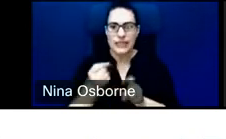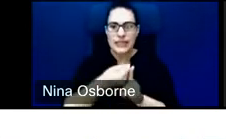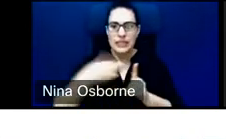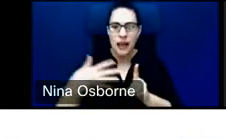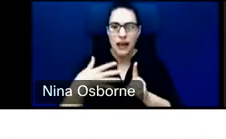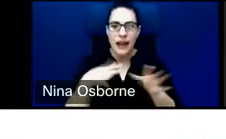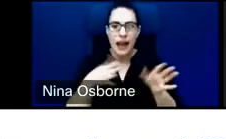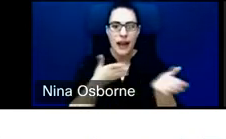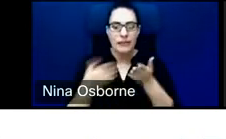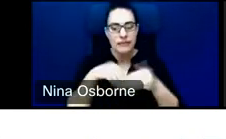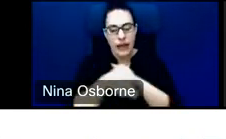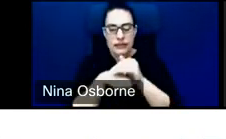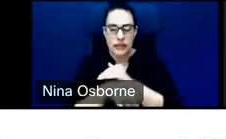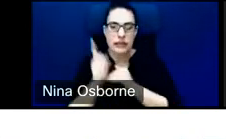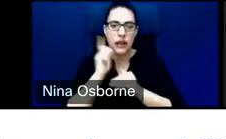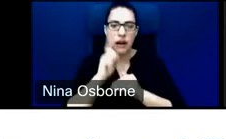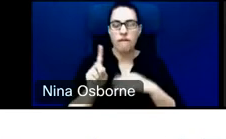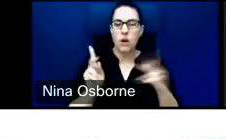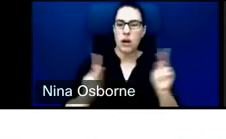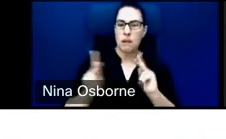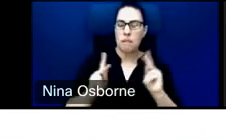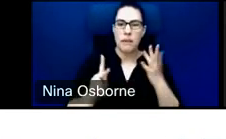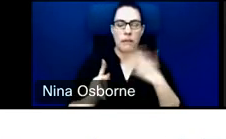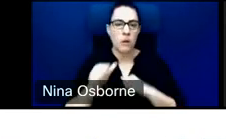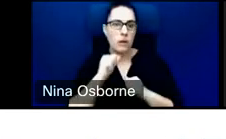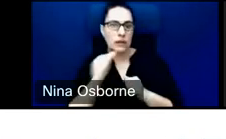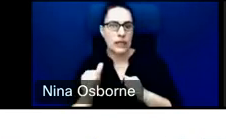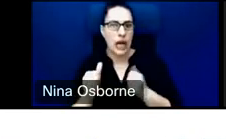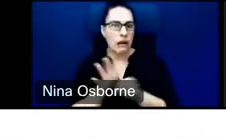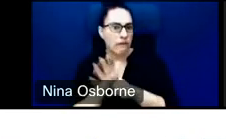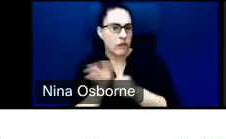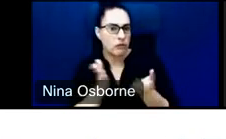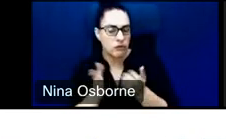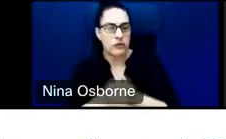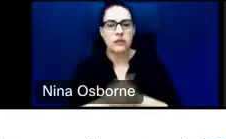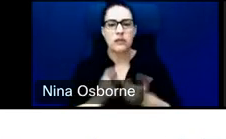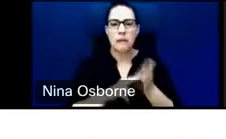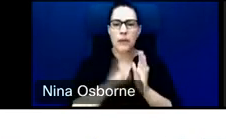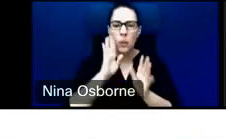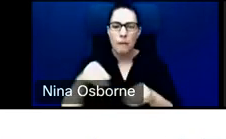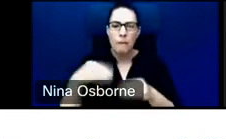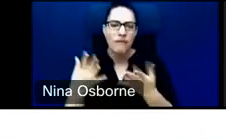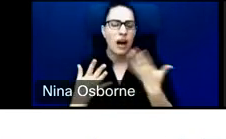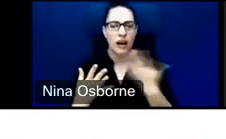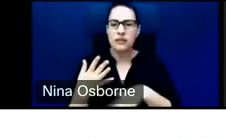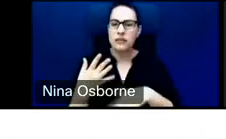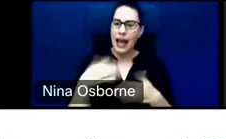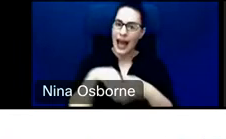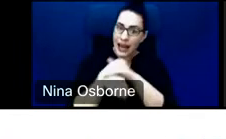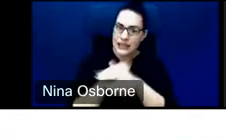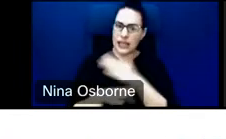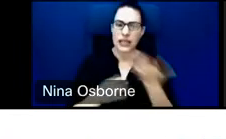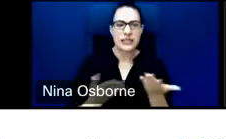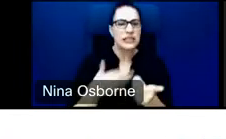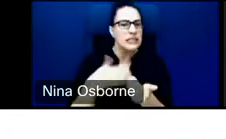Part of the rationale for that is that by providing affordable access, it becomes an accelerator that gives people access